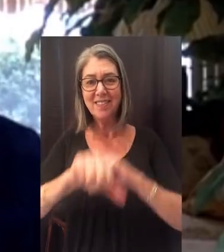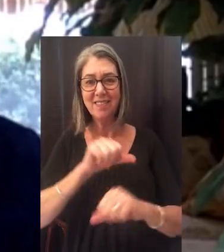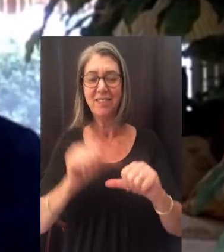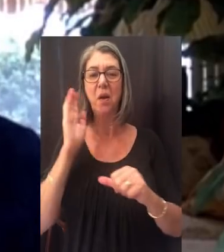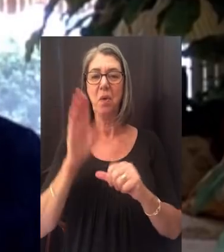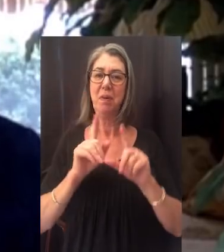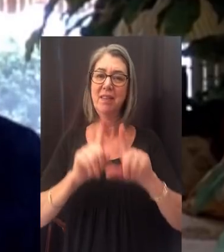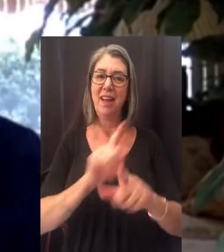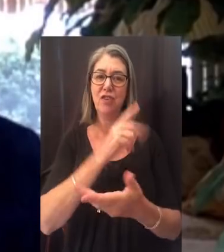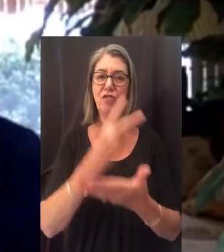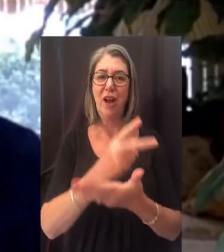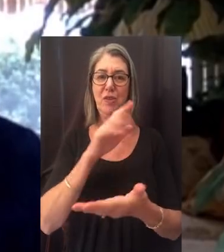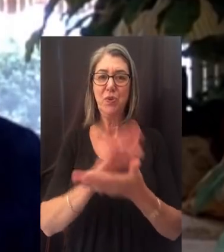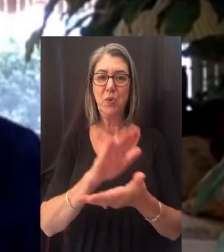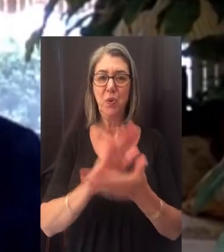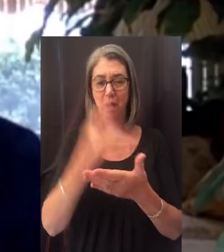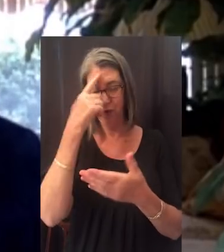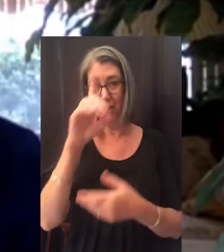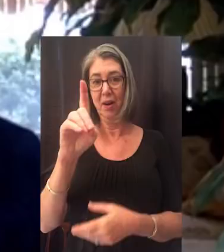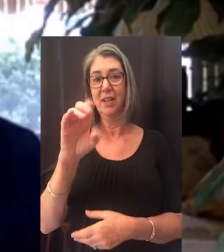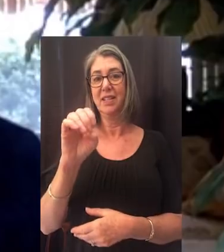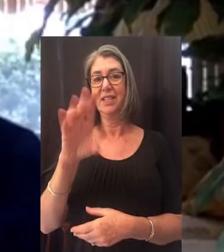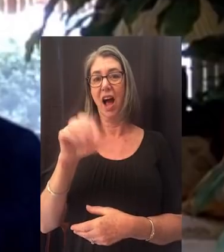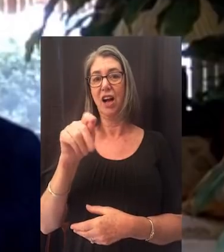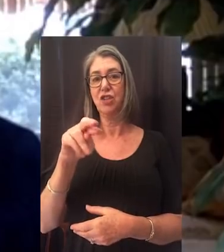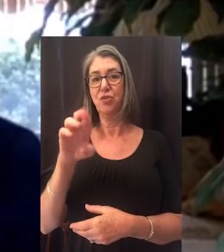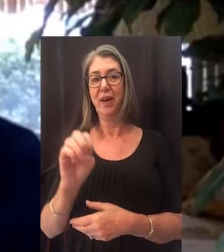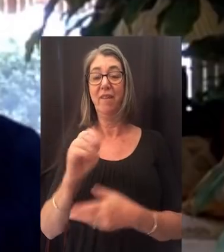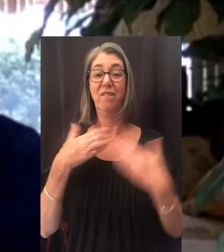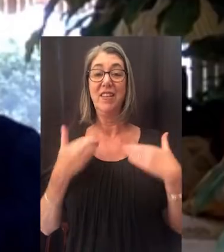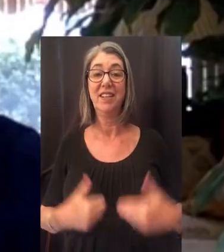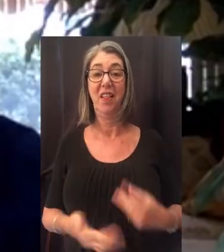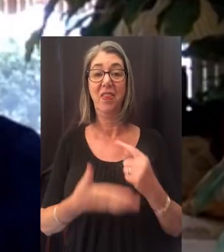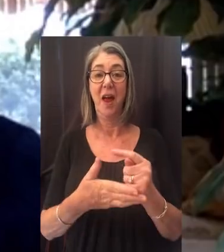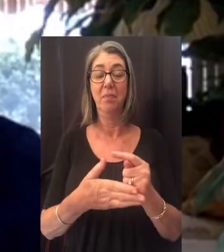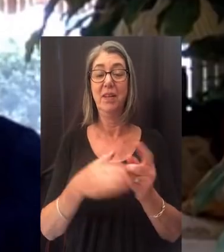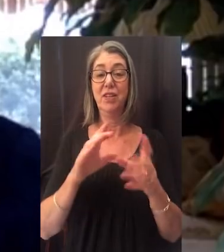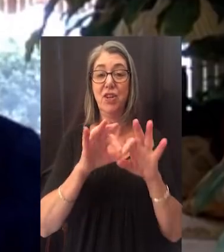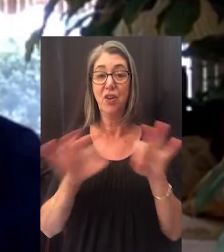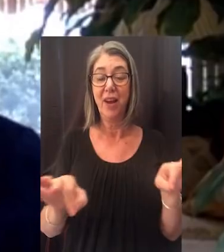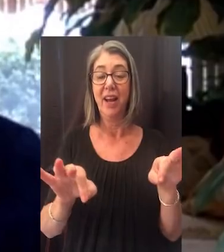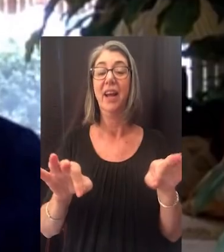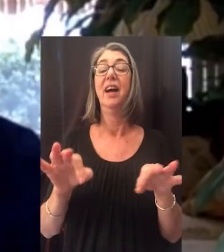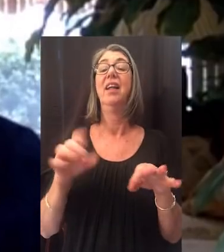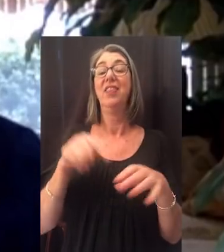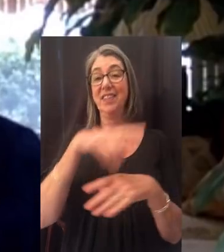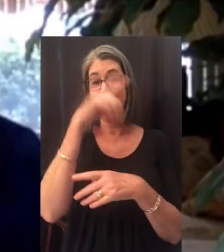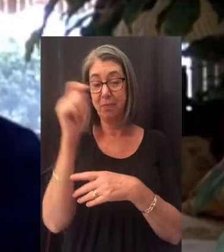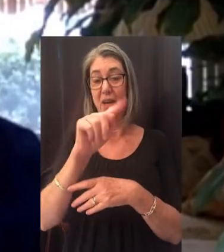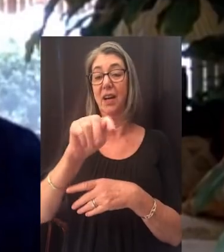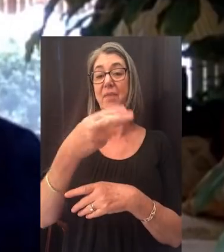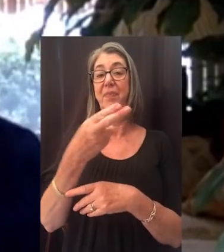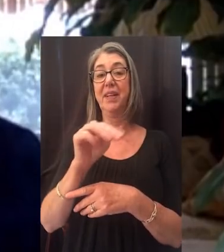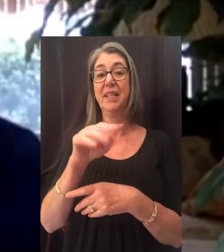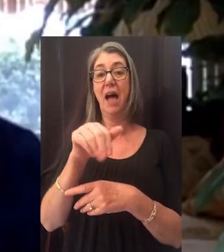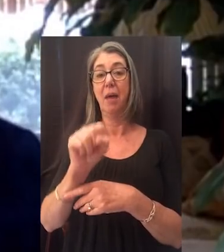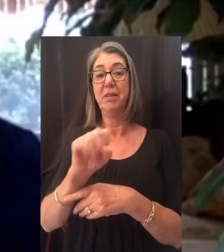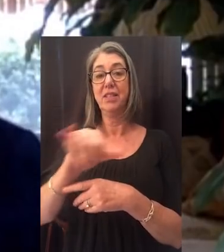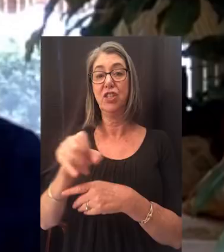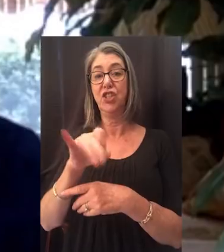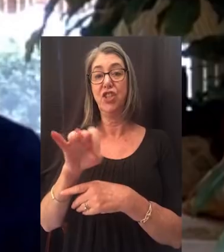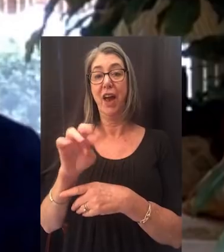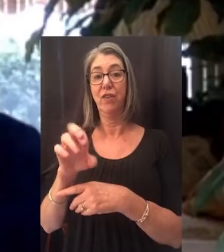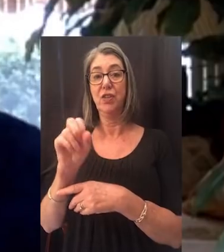and will be attending graduate school for my doctorate of physical therapy degree starting this summer at Thomas Jefferson University in Philadelphia.